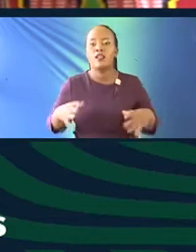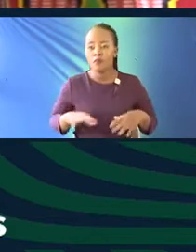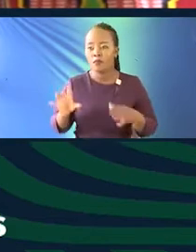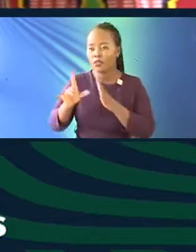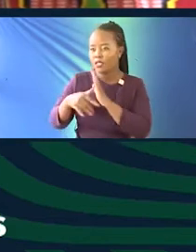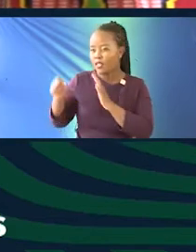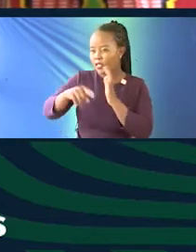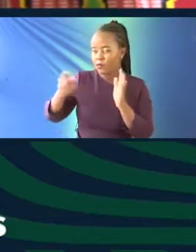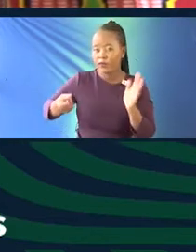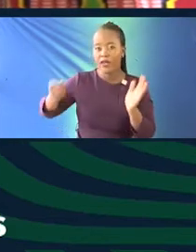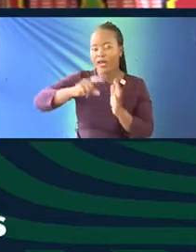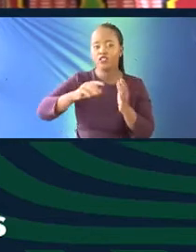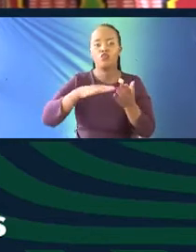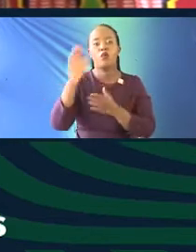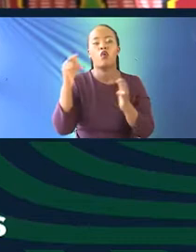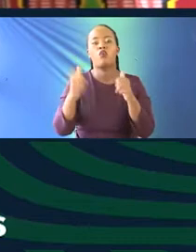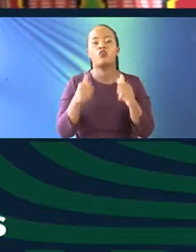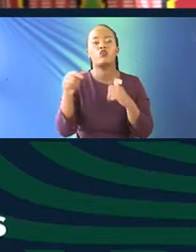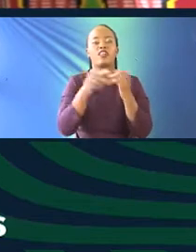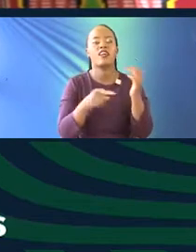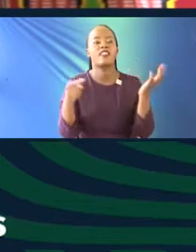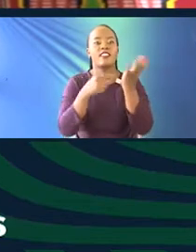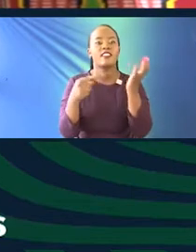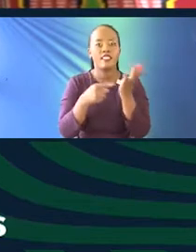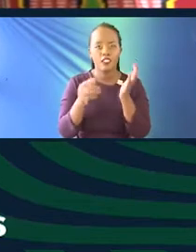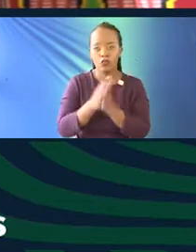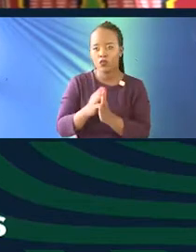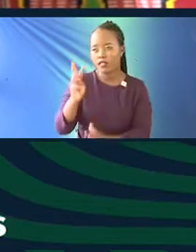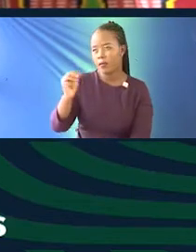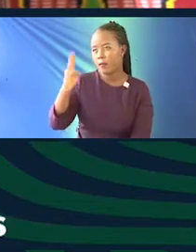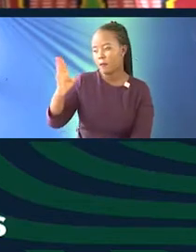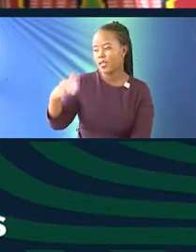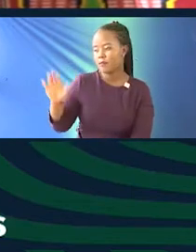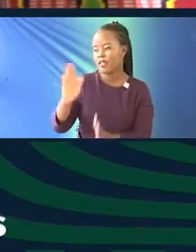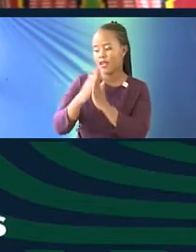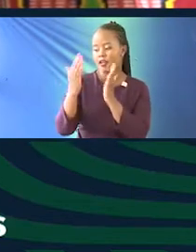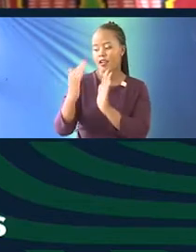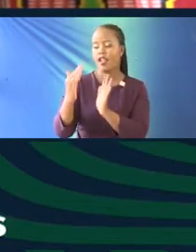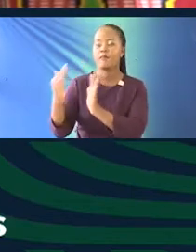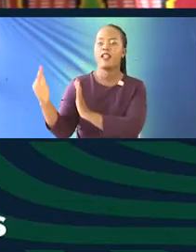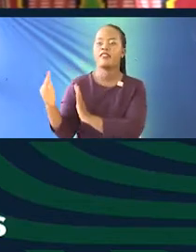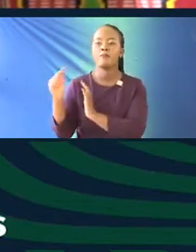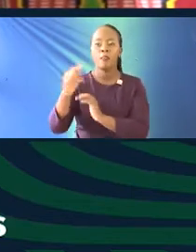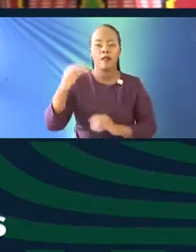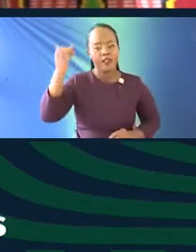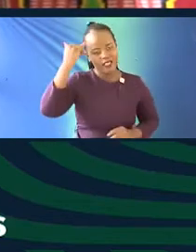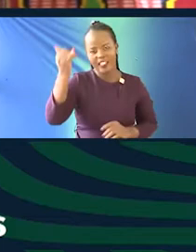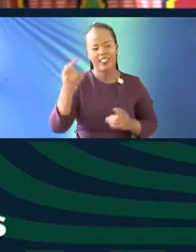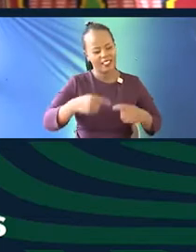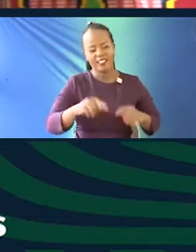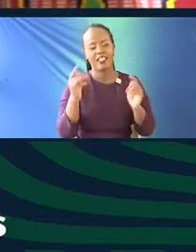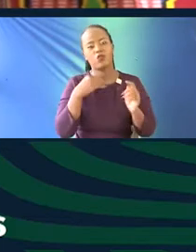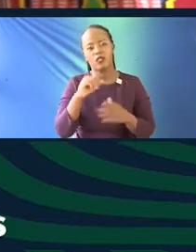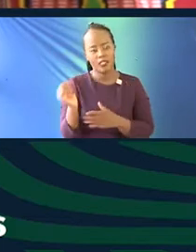that to the archive that exists, that we're digitizing at the Macmillan Memorial Library. So this is our idea of trying not just to